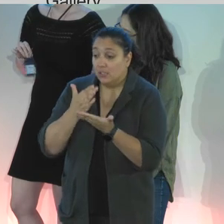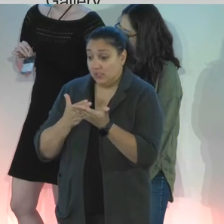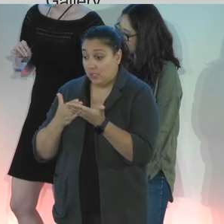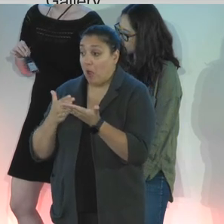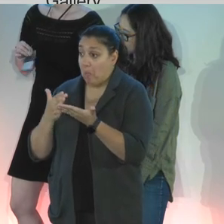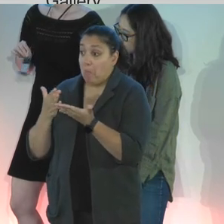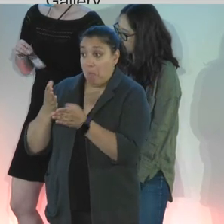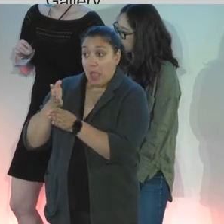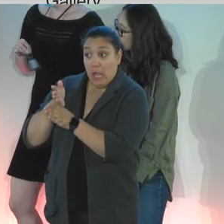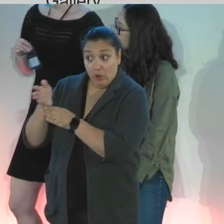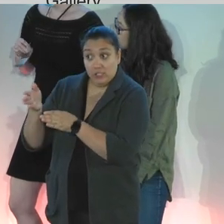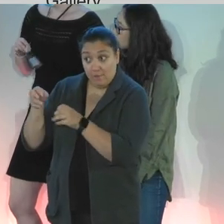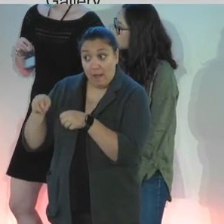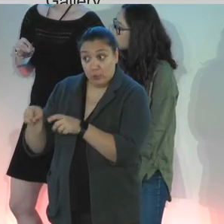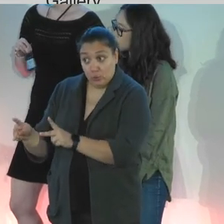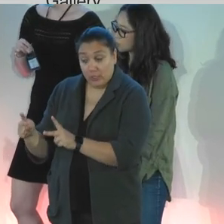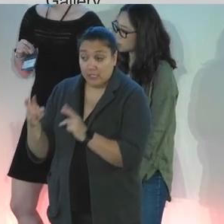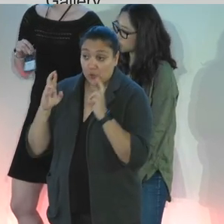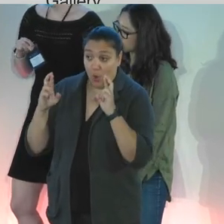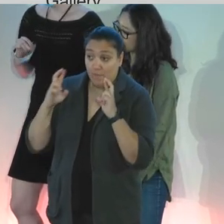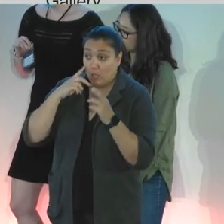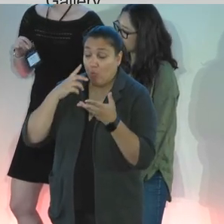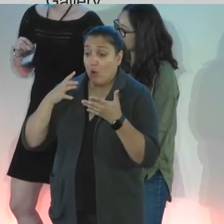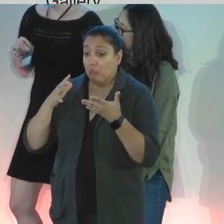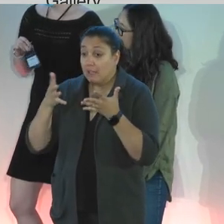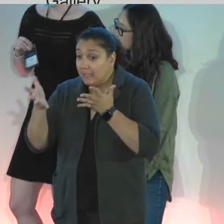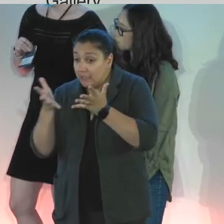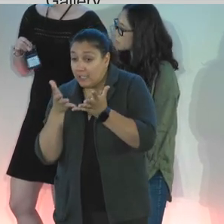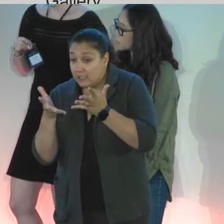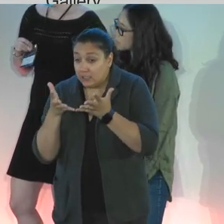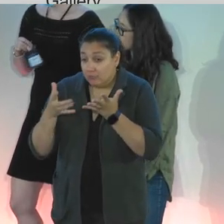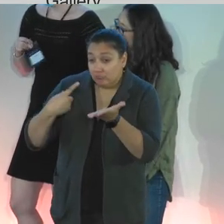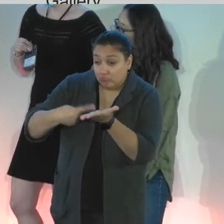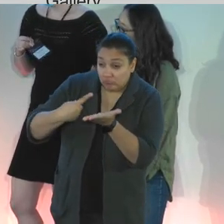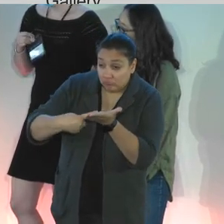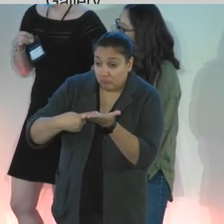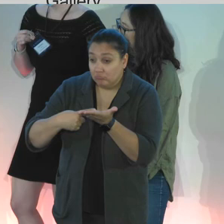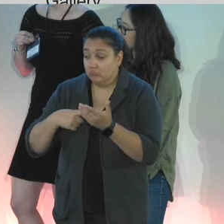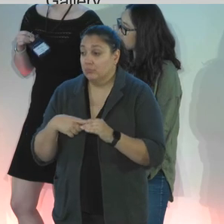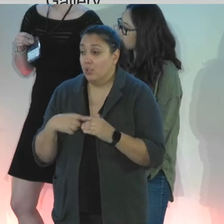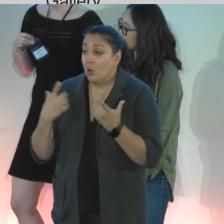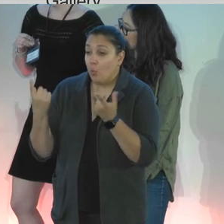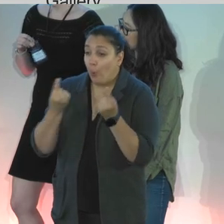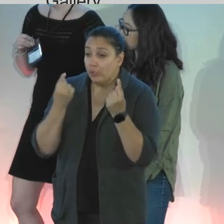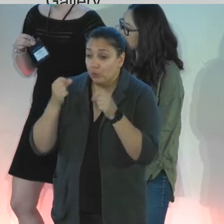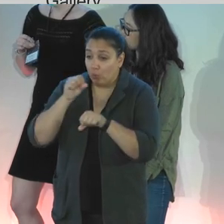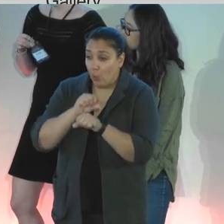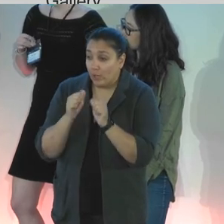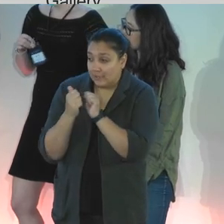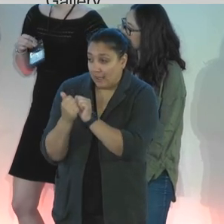and we're hoping to have a nice, engaging discussion to understand what everyone's working on and what we can all do to work together.